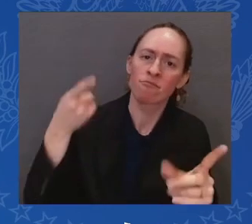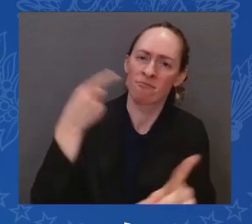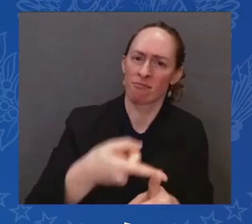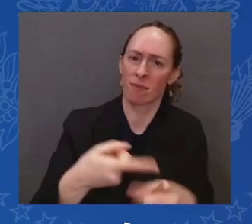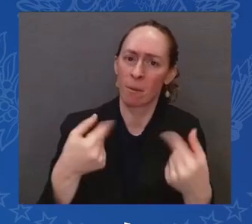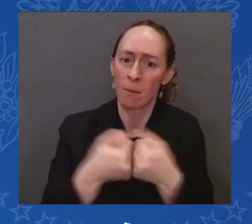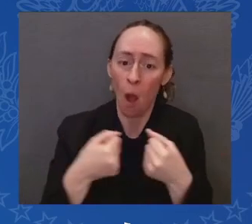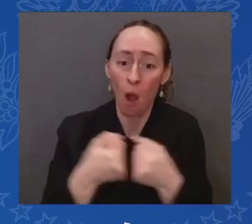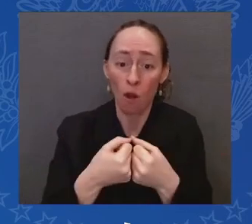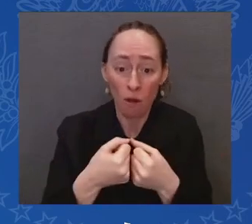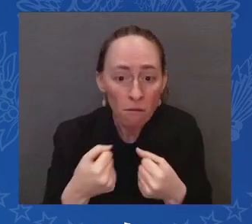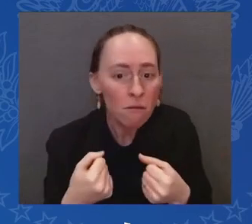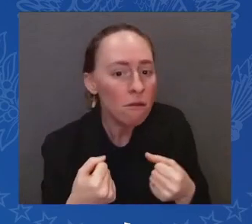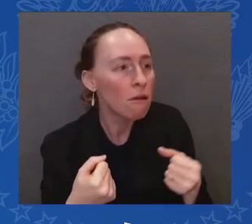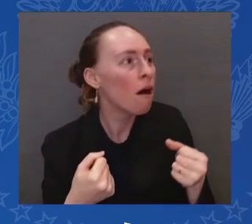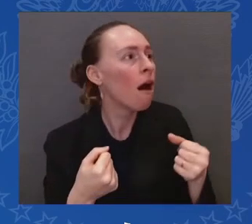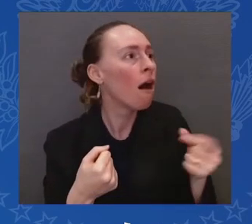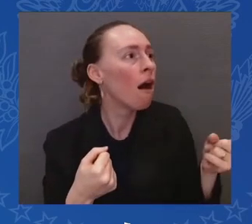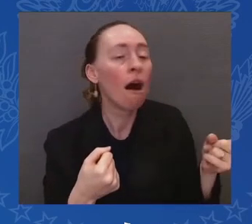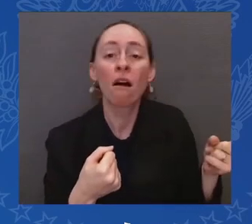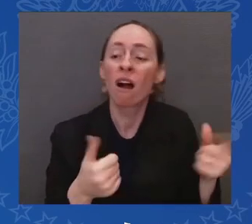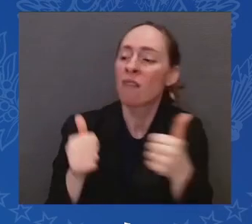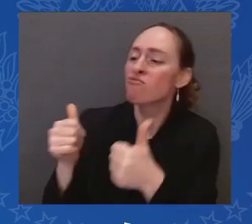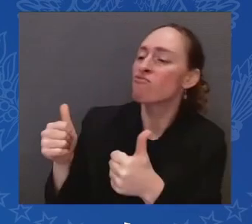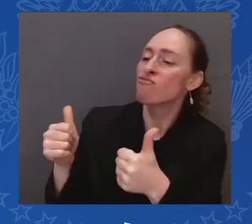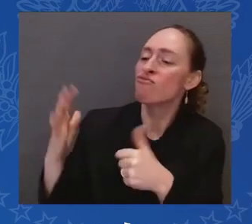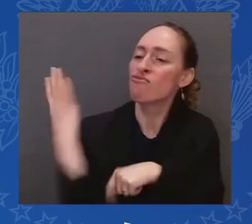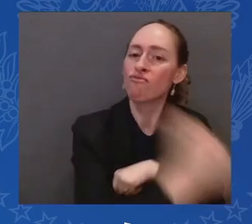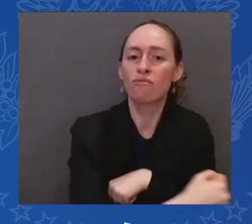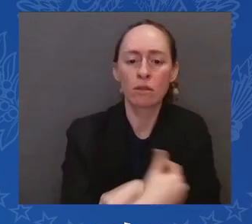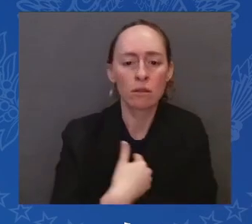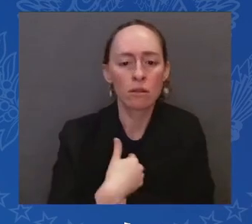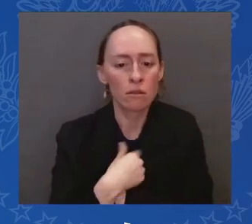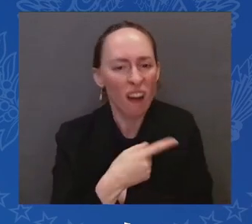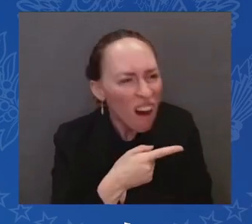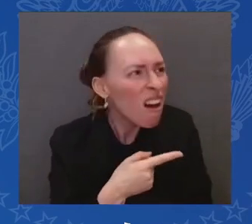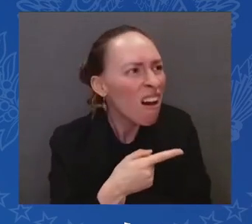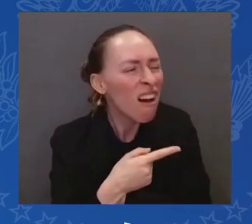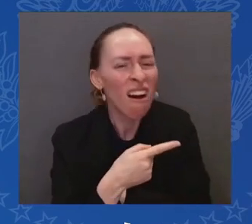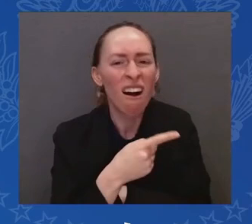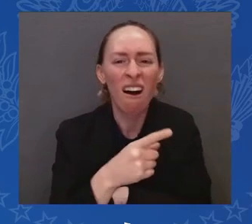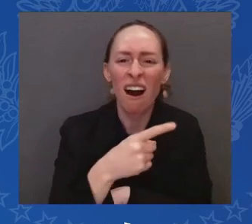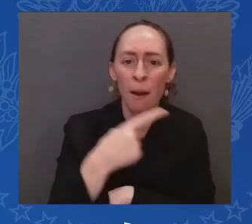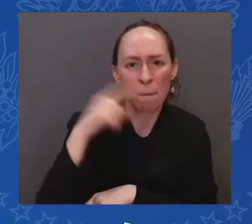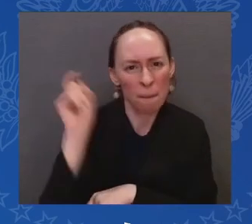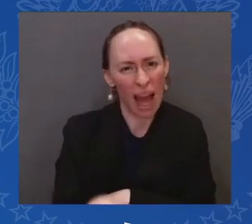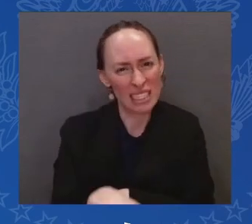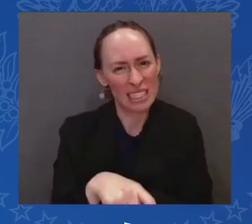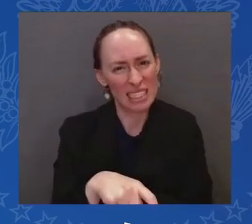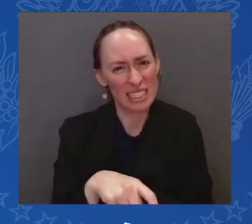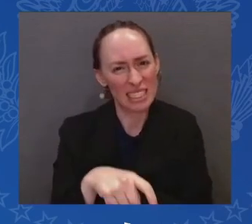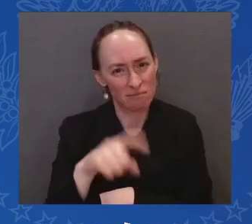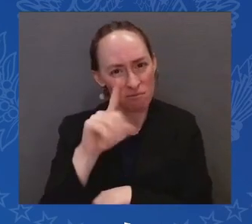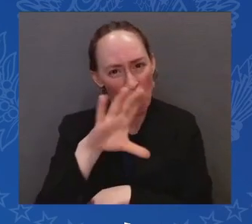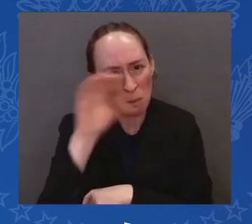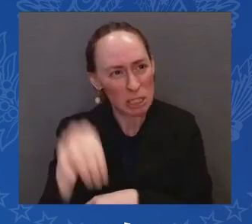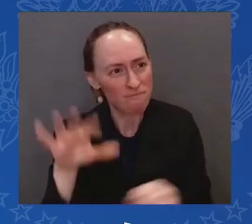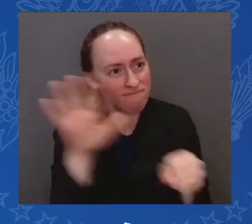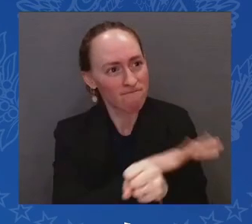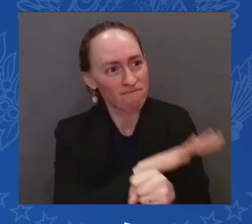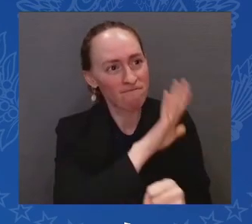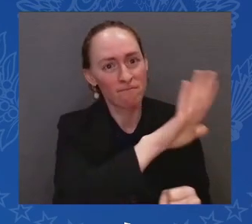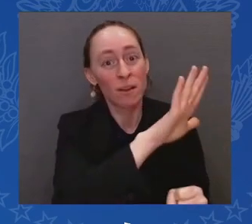It's take everything we have here, their one proposal, which is extreme, or nothing. In the meantime,